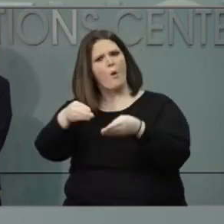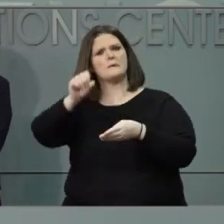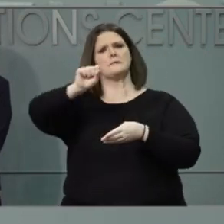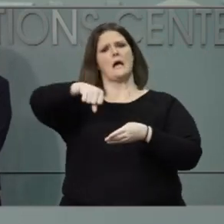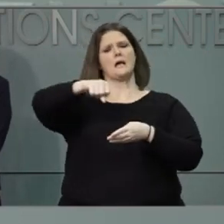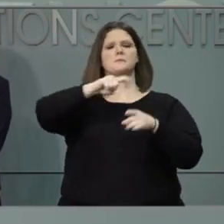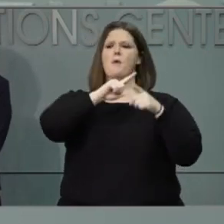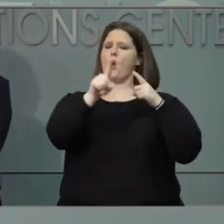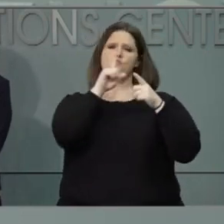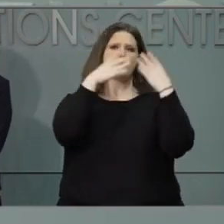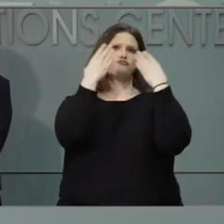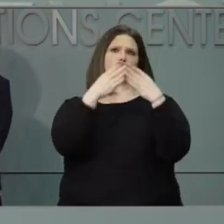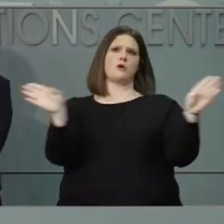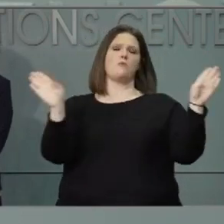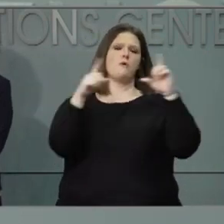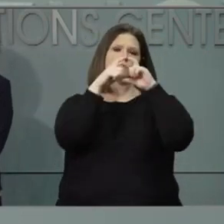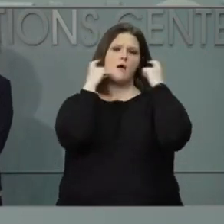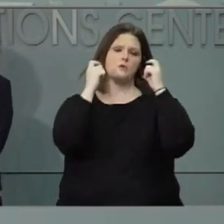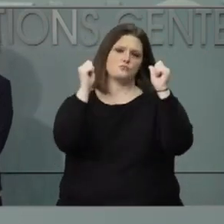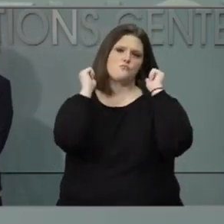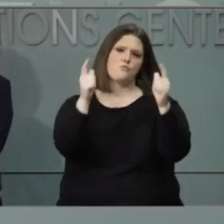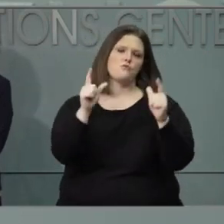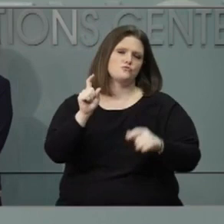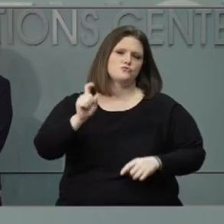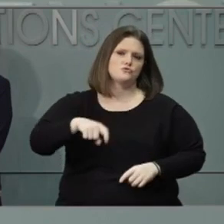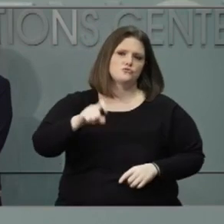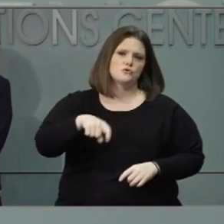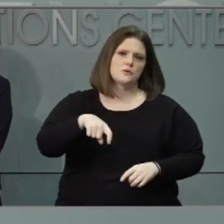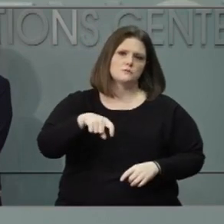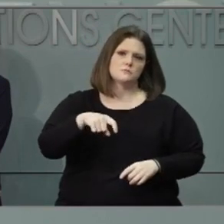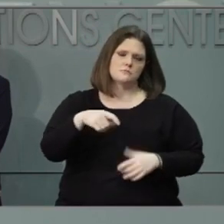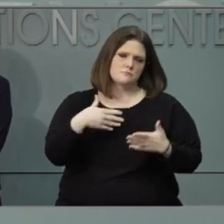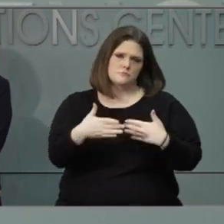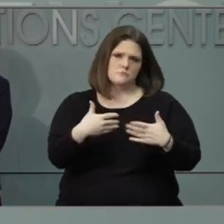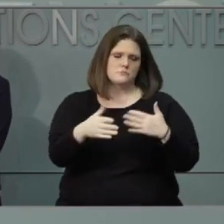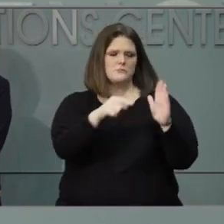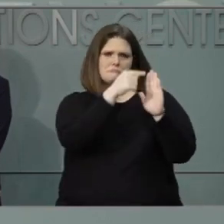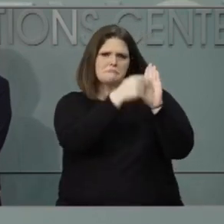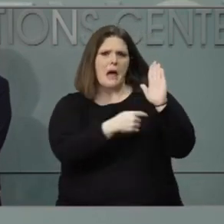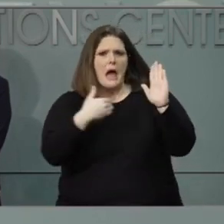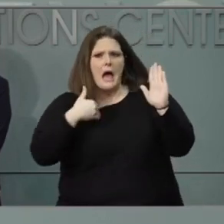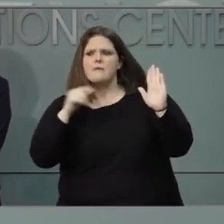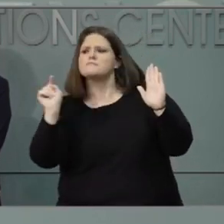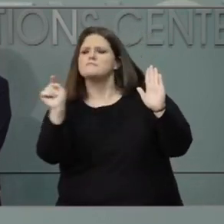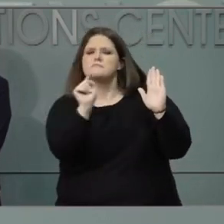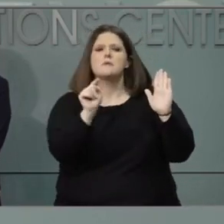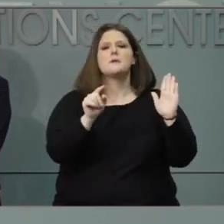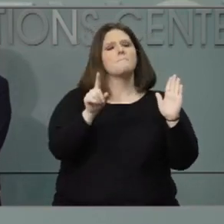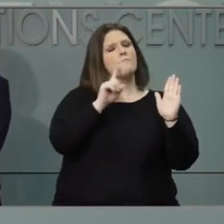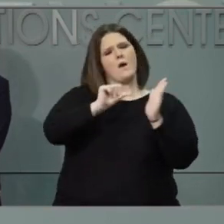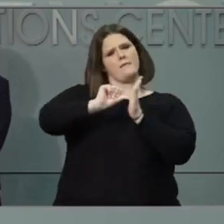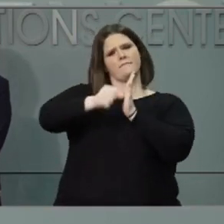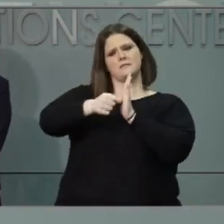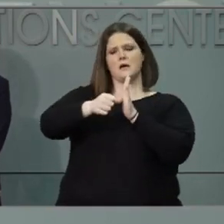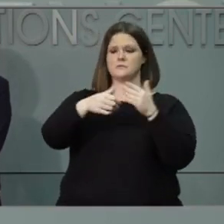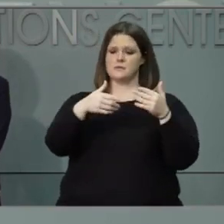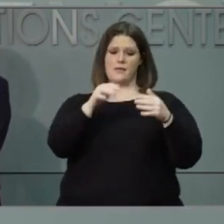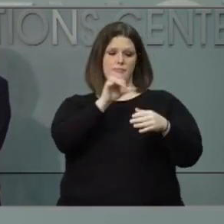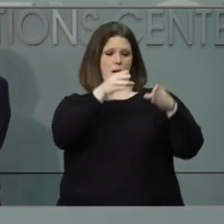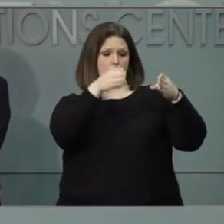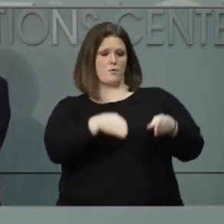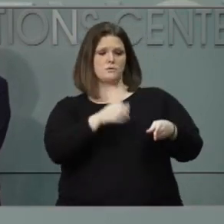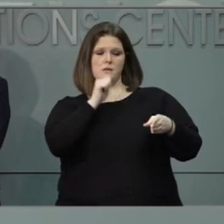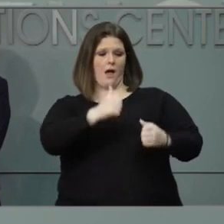masks and tighten down on some of those languages. But it is everywhere that you are with someone who is not a member of your household,